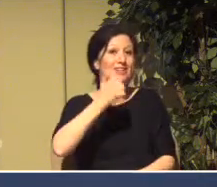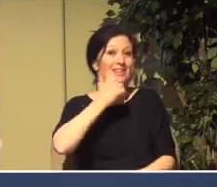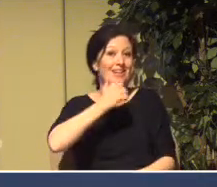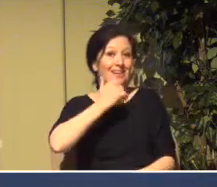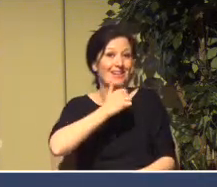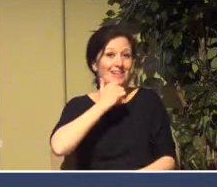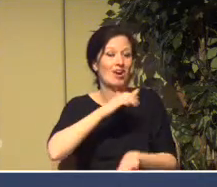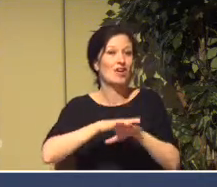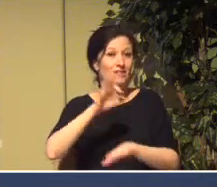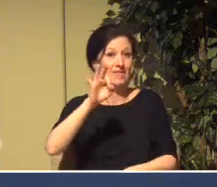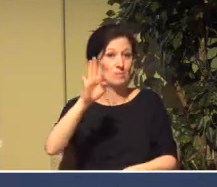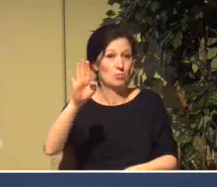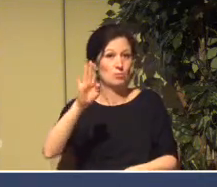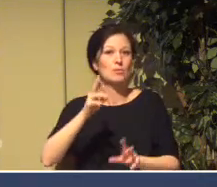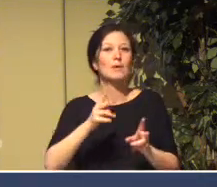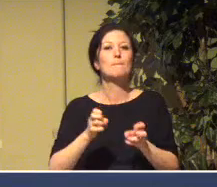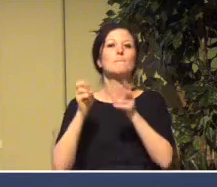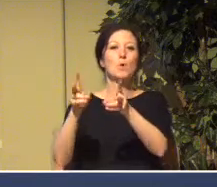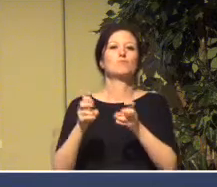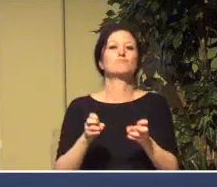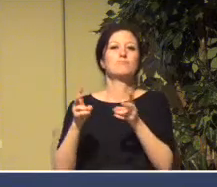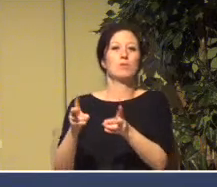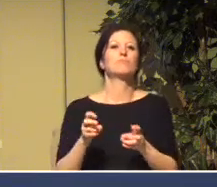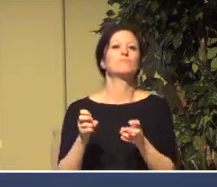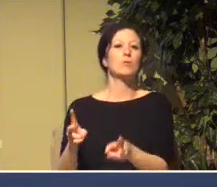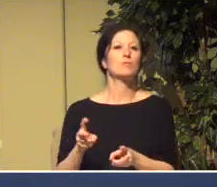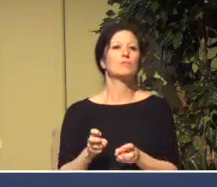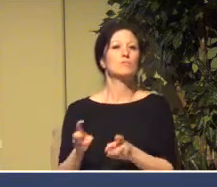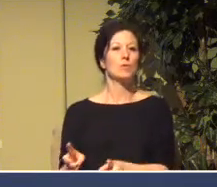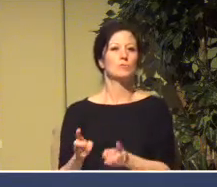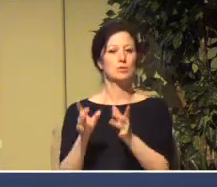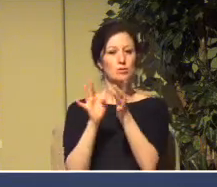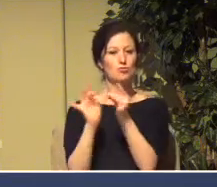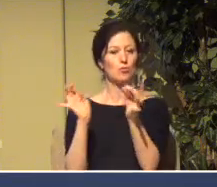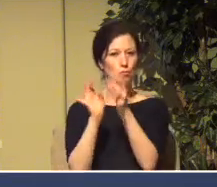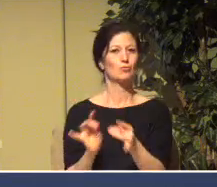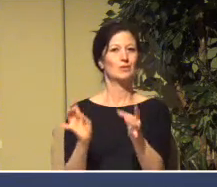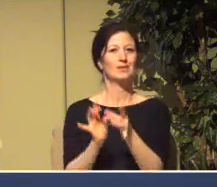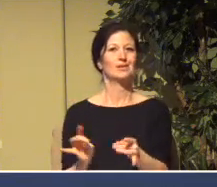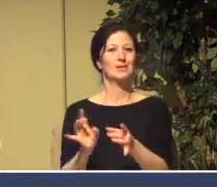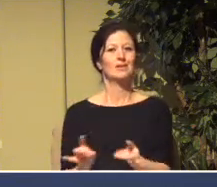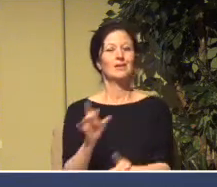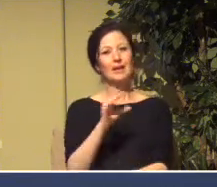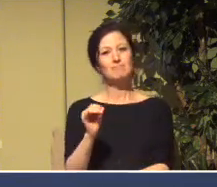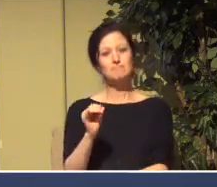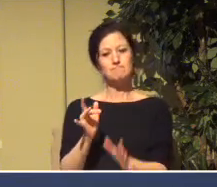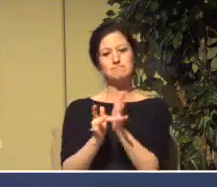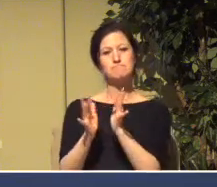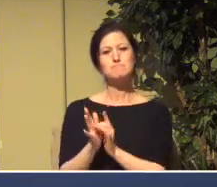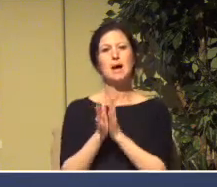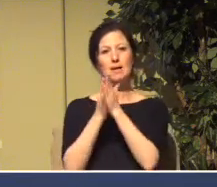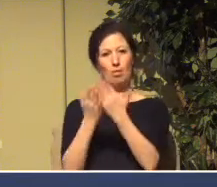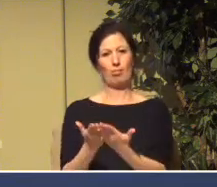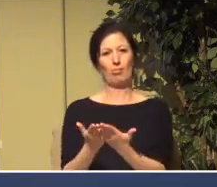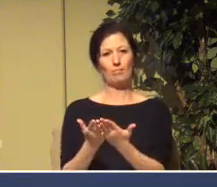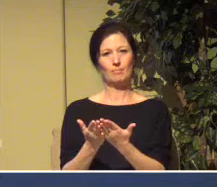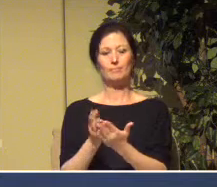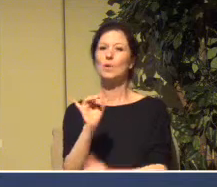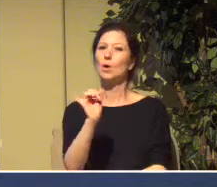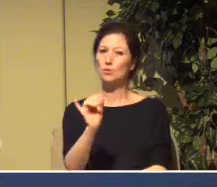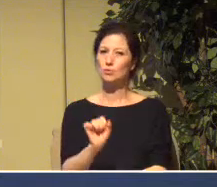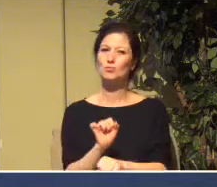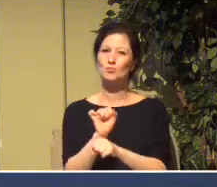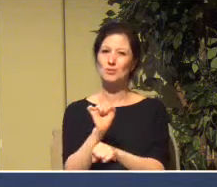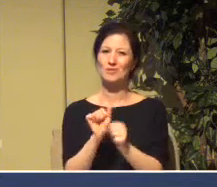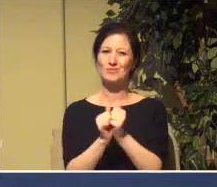her Facebook page. And Junior High kids are watching that and participating in that. She's working with Instagram as well to